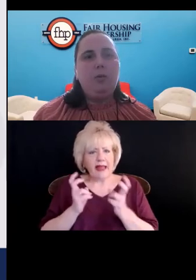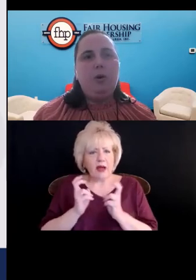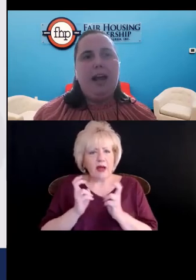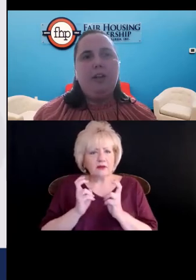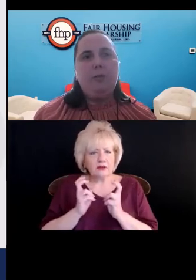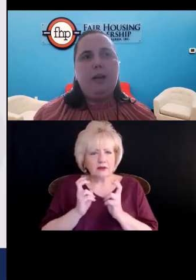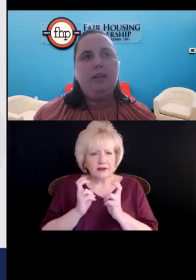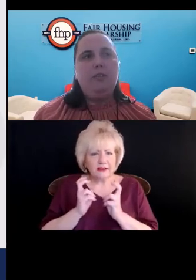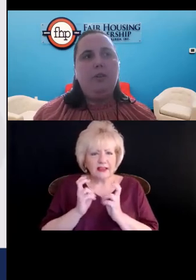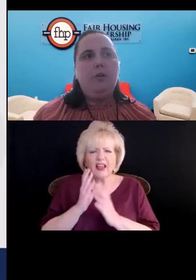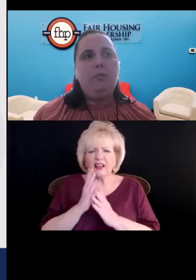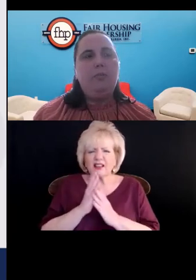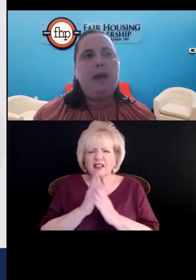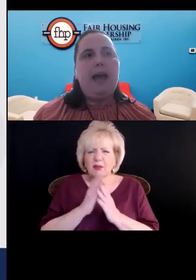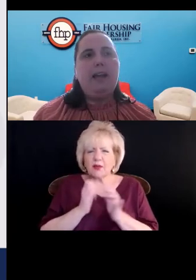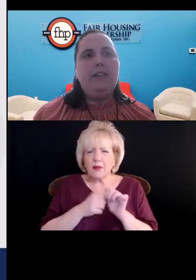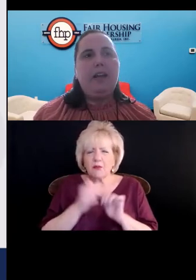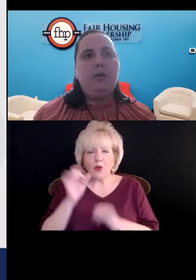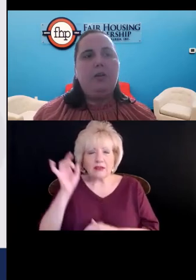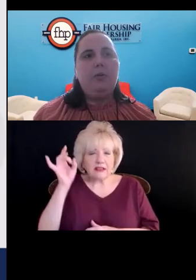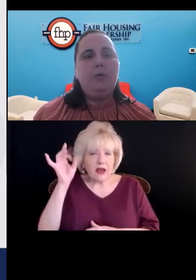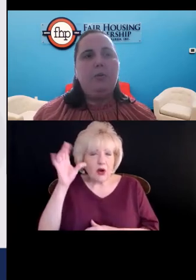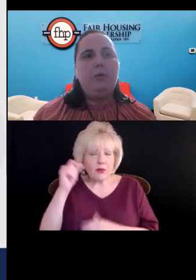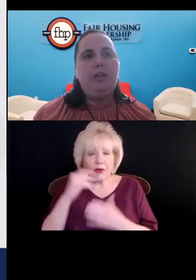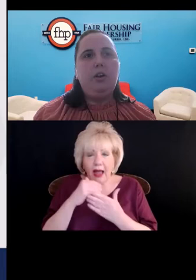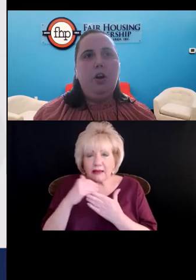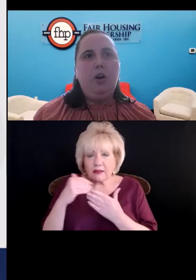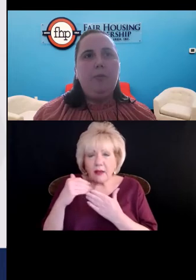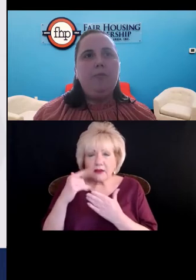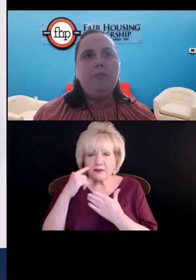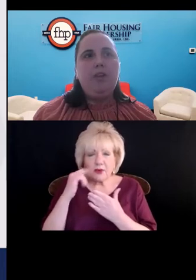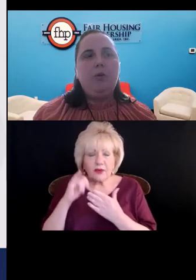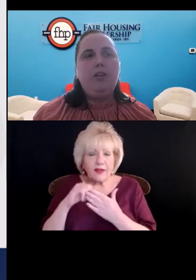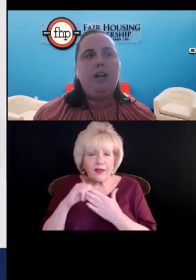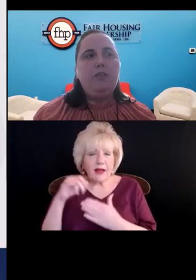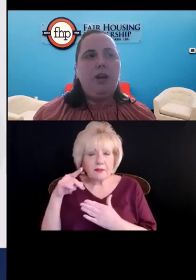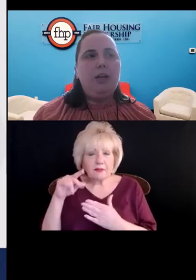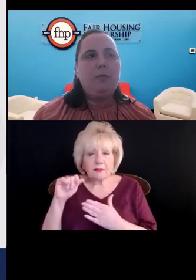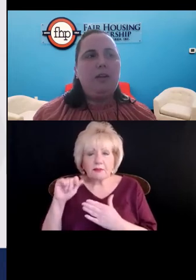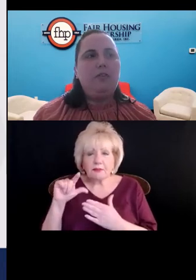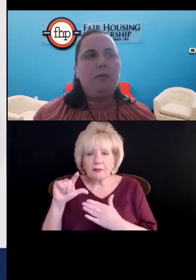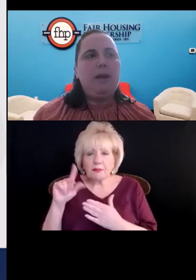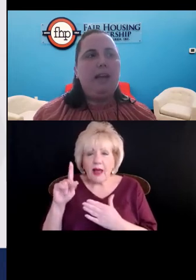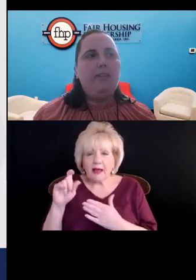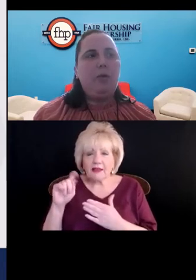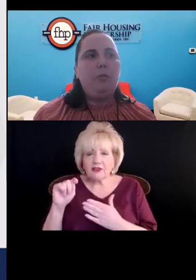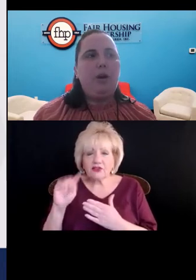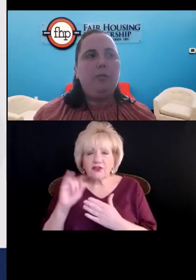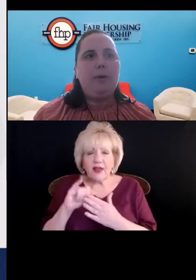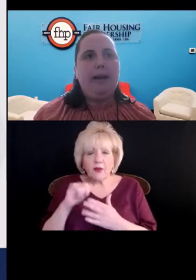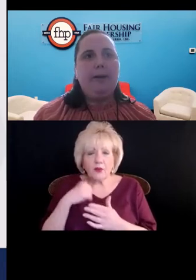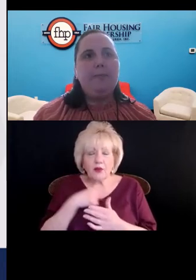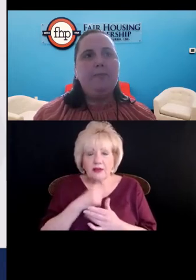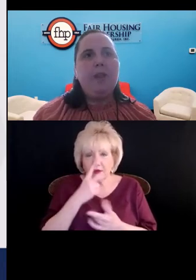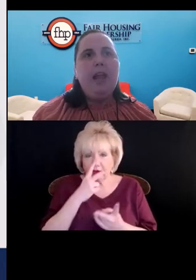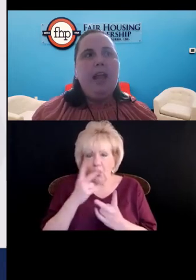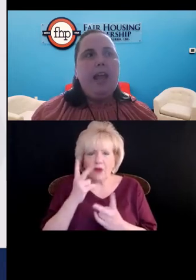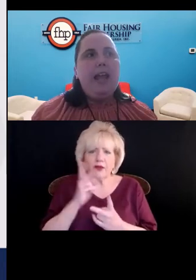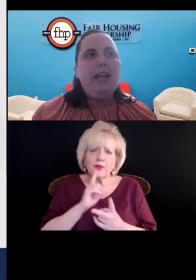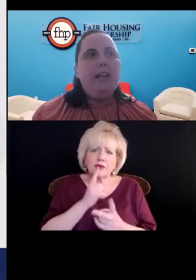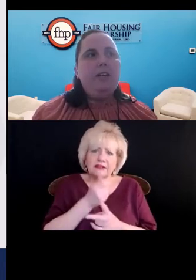terrible aspects of the packet that we saw. And there were several aspects of this packet that were problematic.